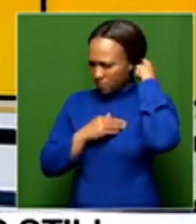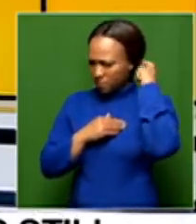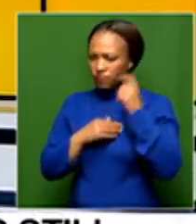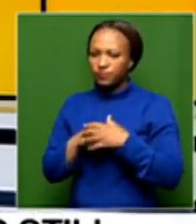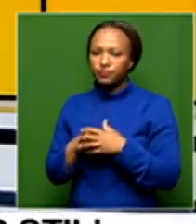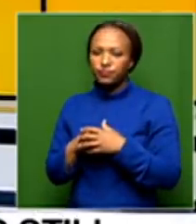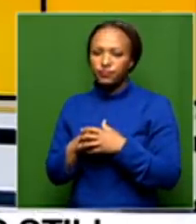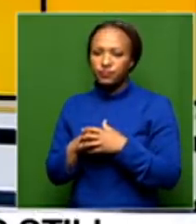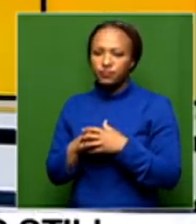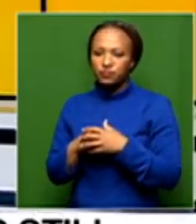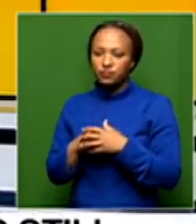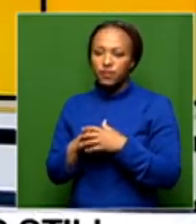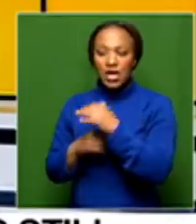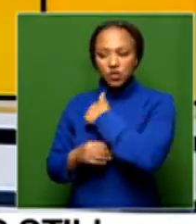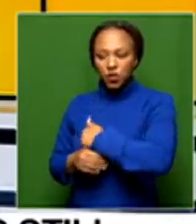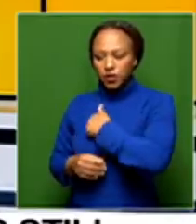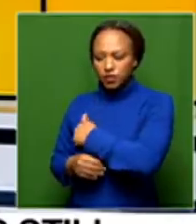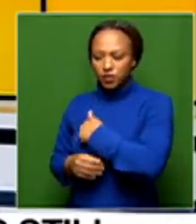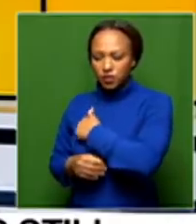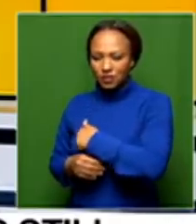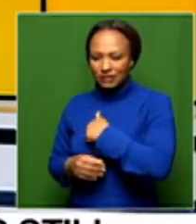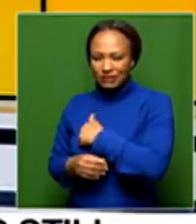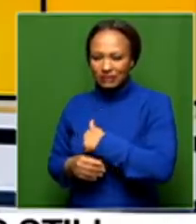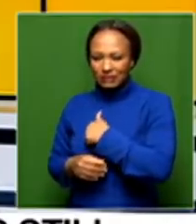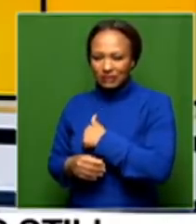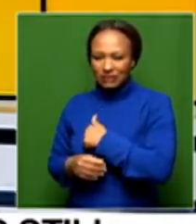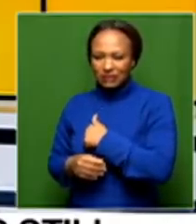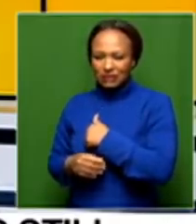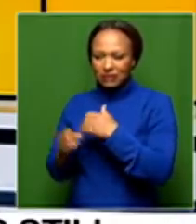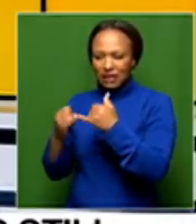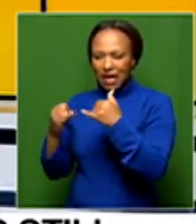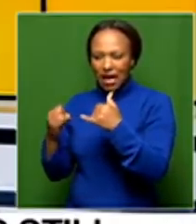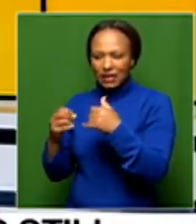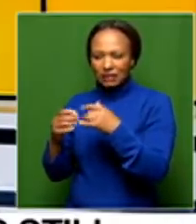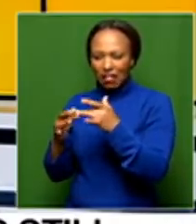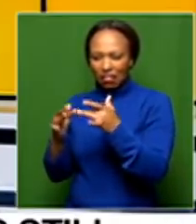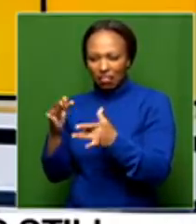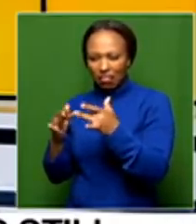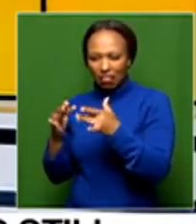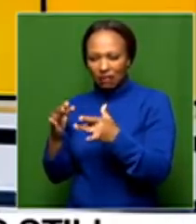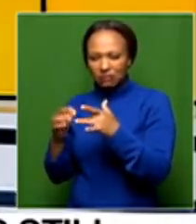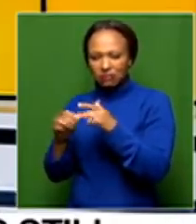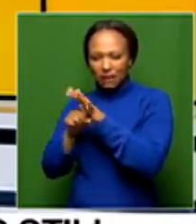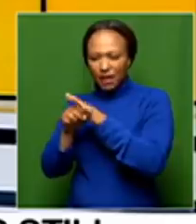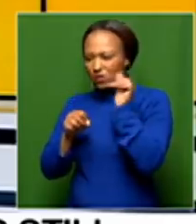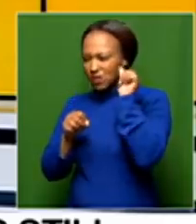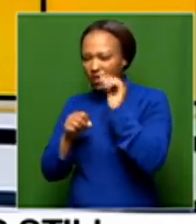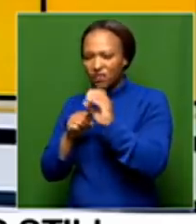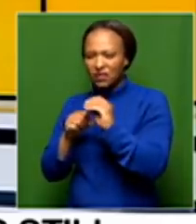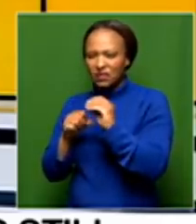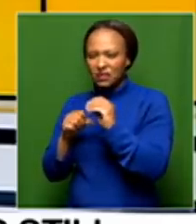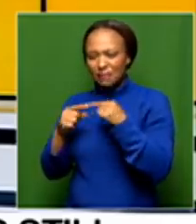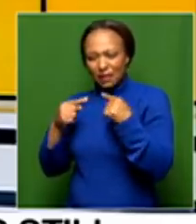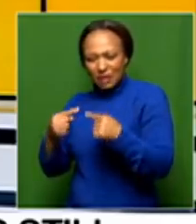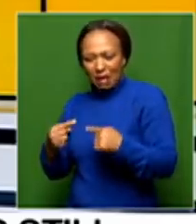finally... Sorry, we have got such a bad line with you on Gama. I'm terribly sorry. I'm struggling